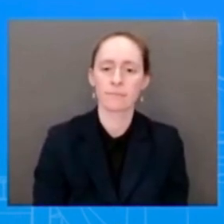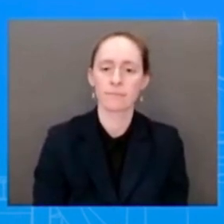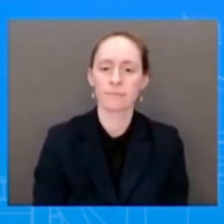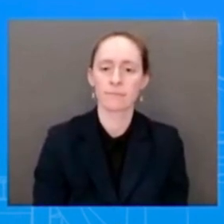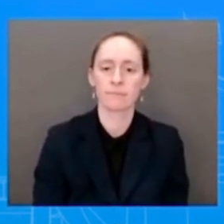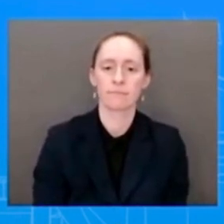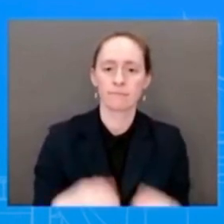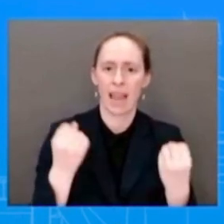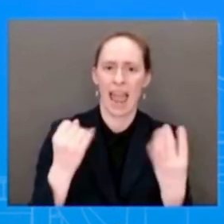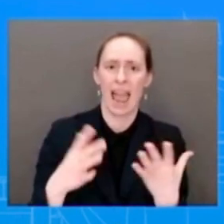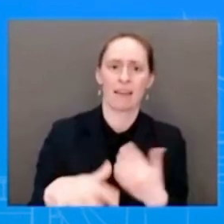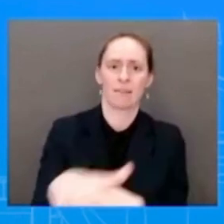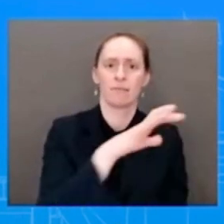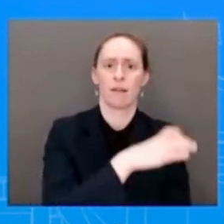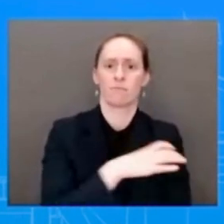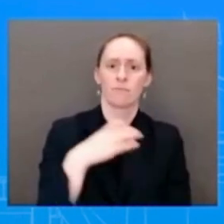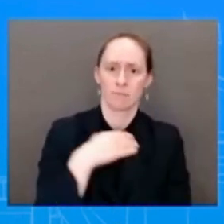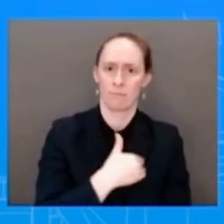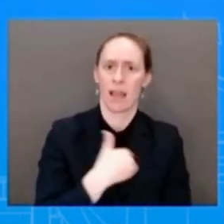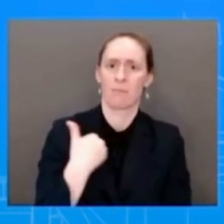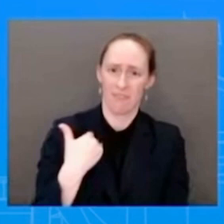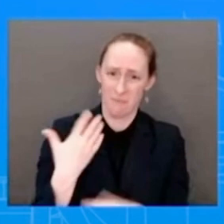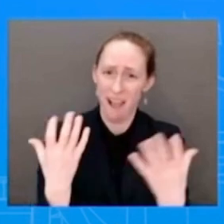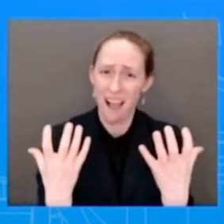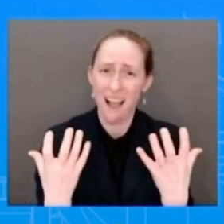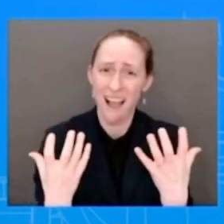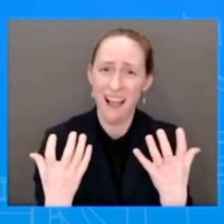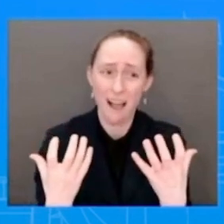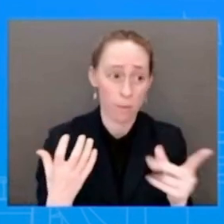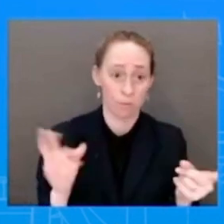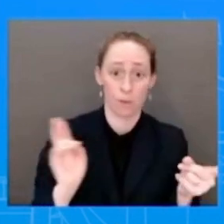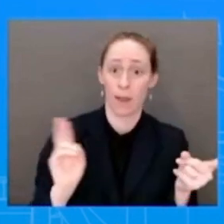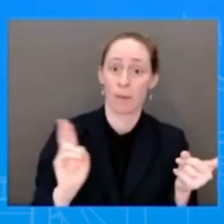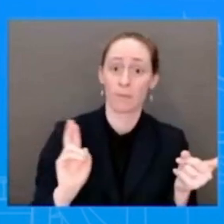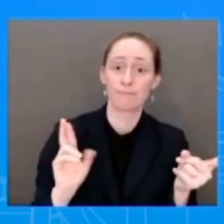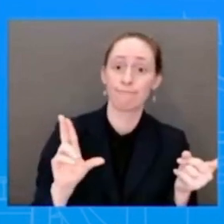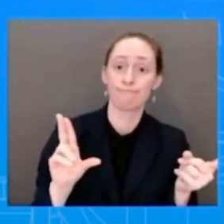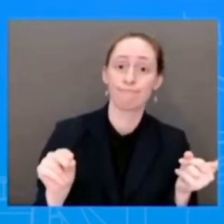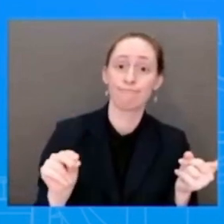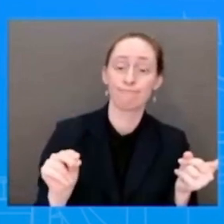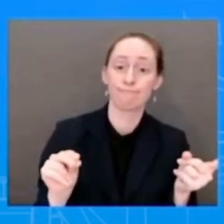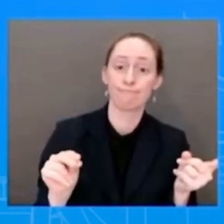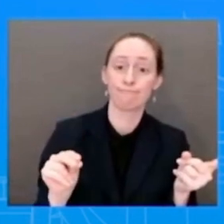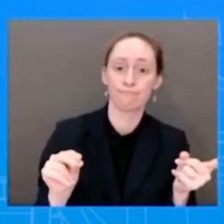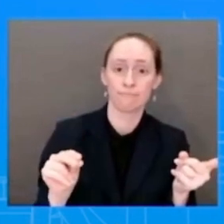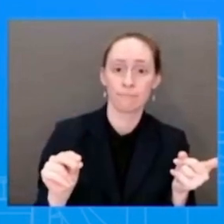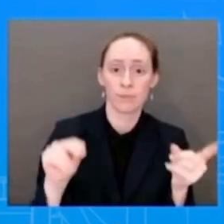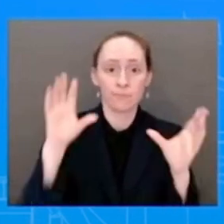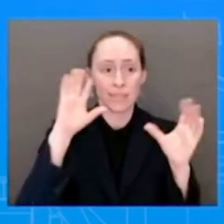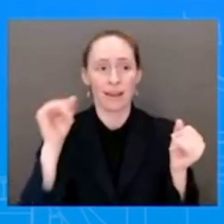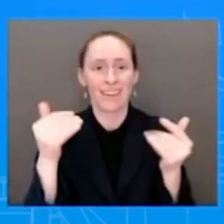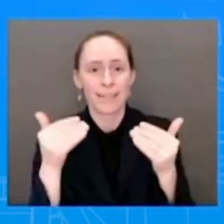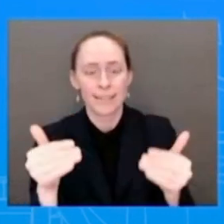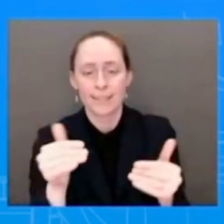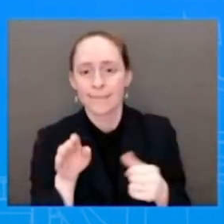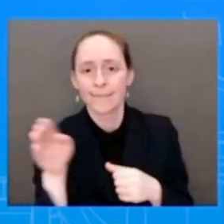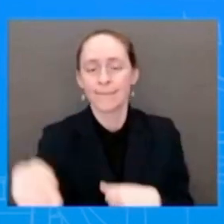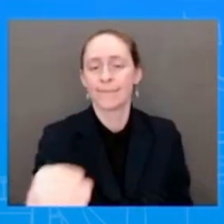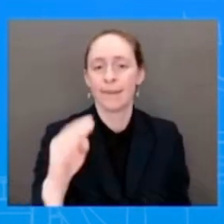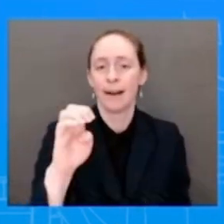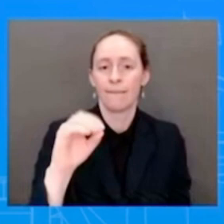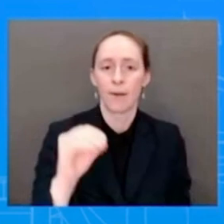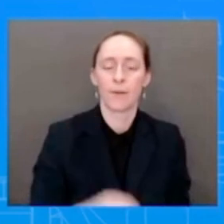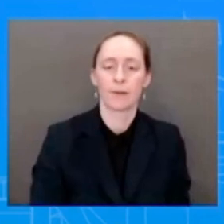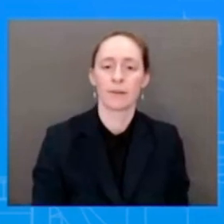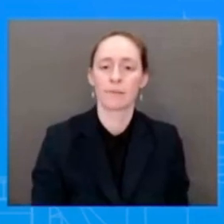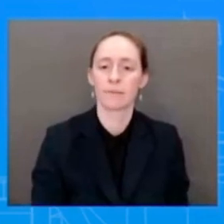forth an executive action. And as I stated before, that executive action was supported by families who have been affected, who lost loved